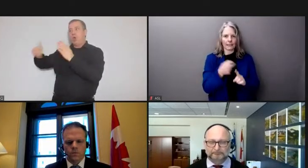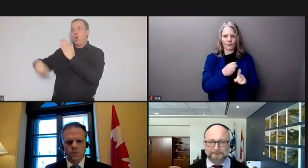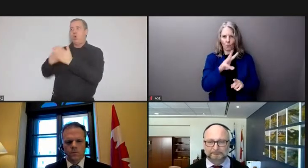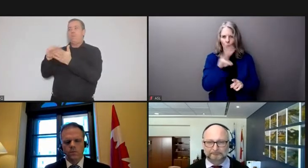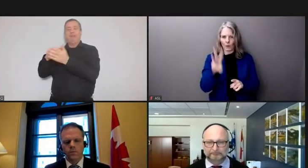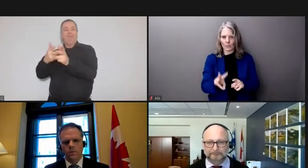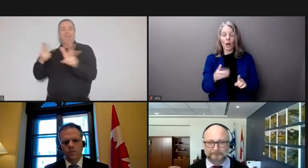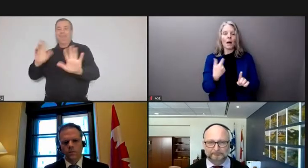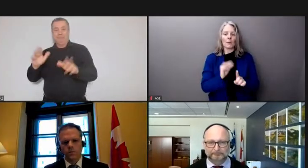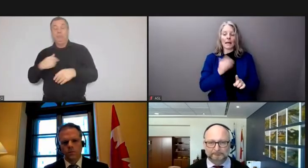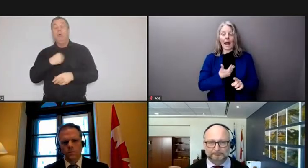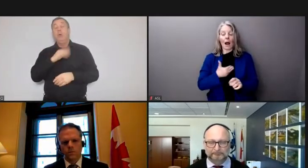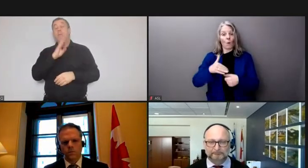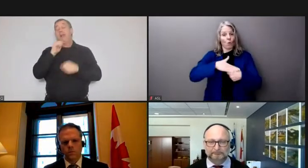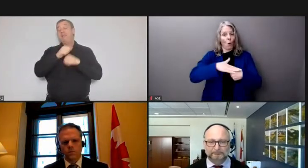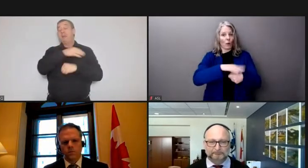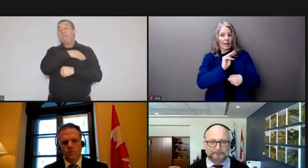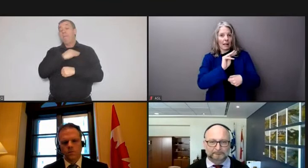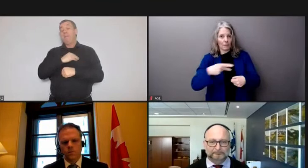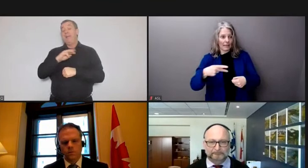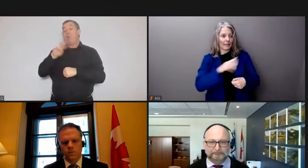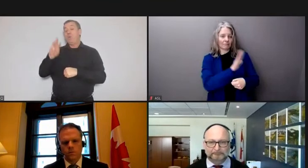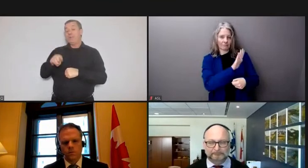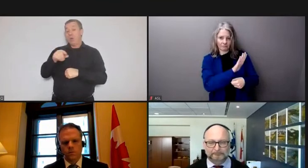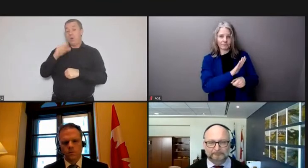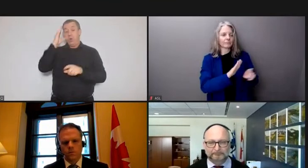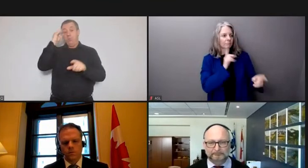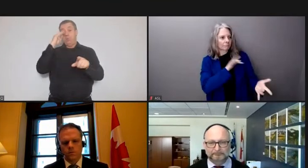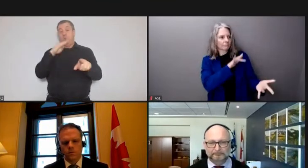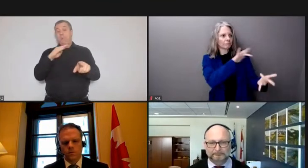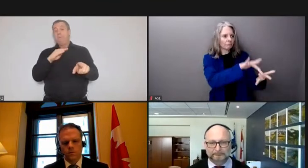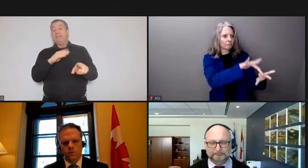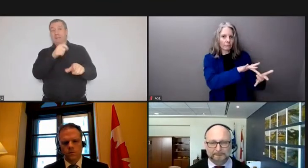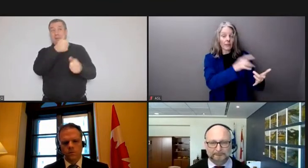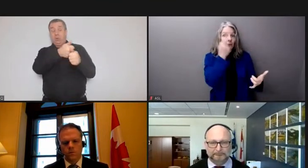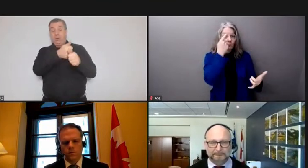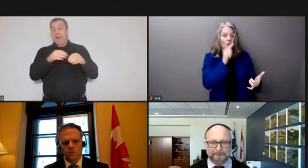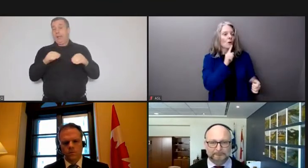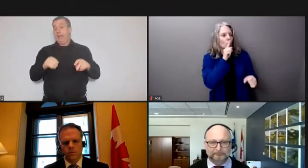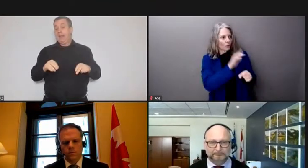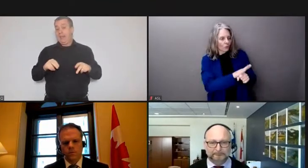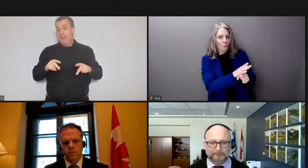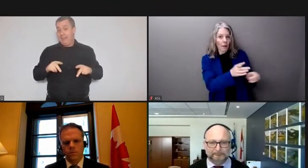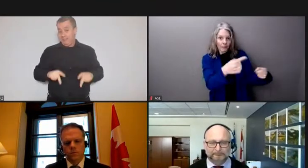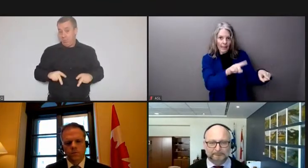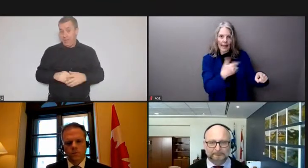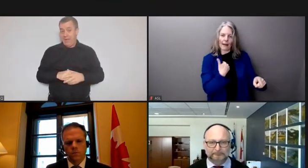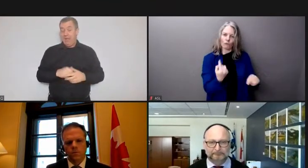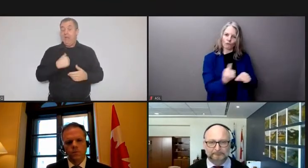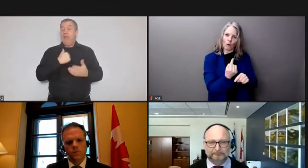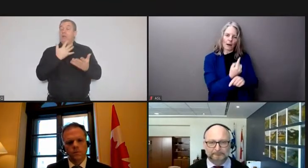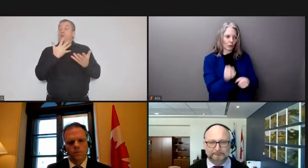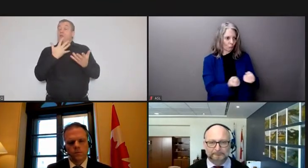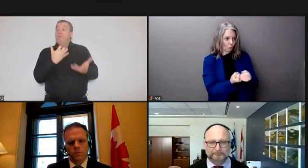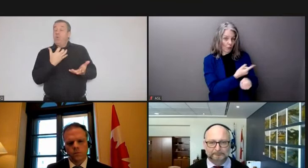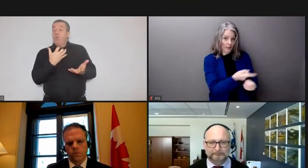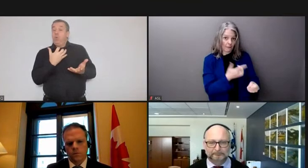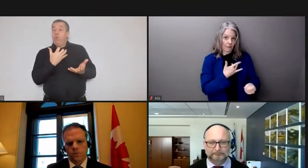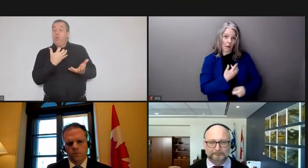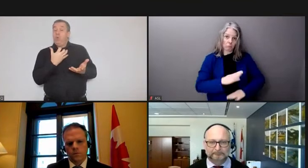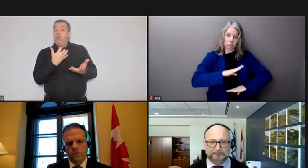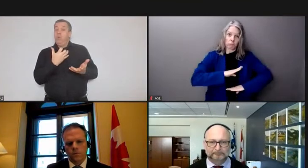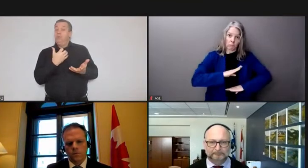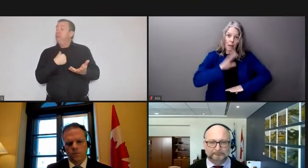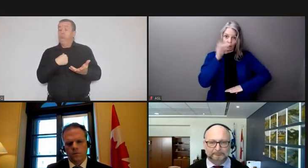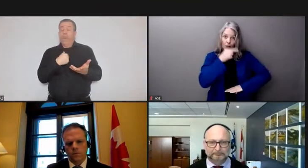mps kuzmirchik and massay i wanted to make sure that they're receiving all of the support that the federal government could